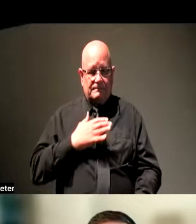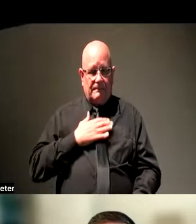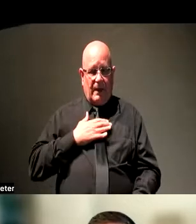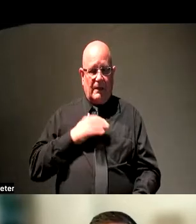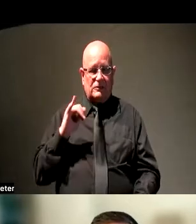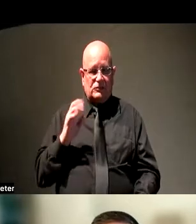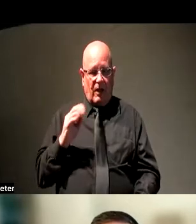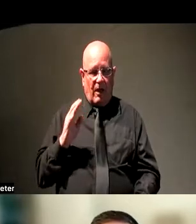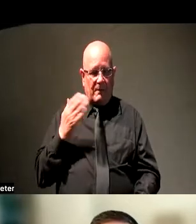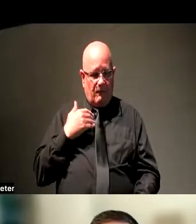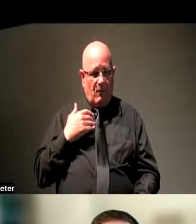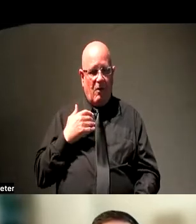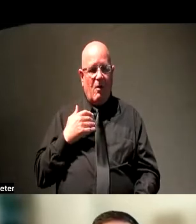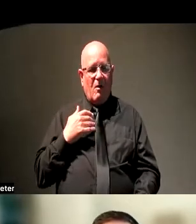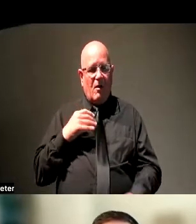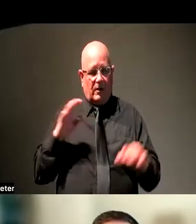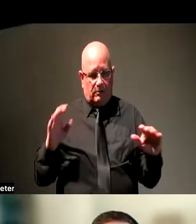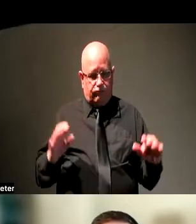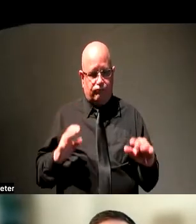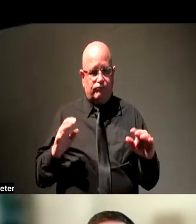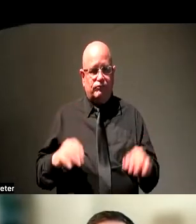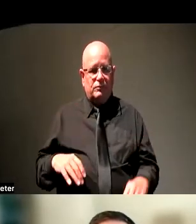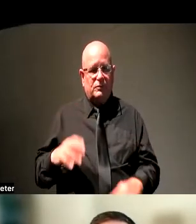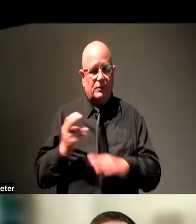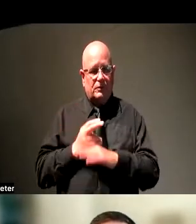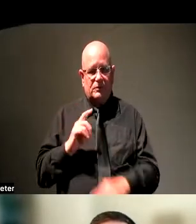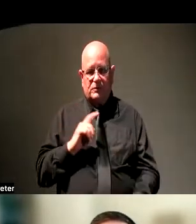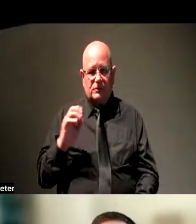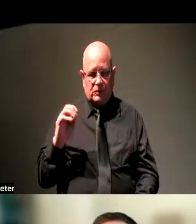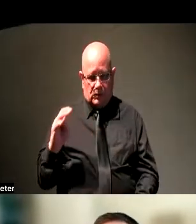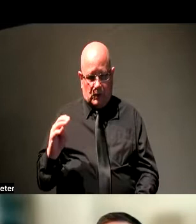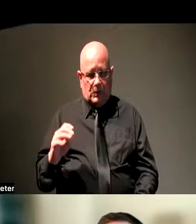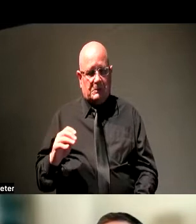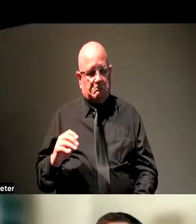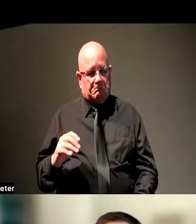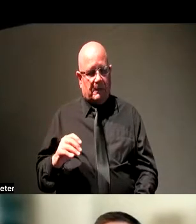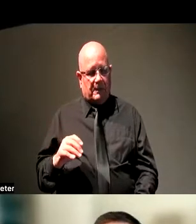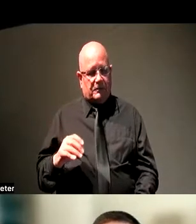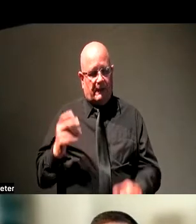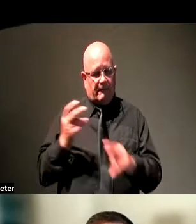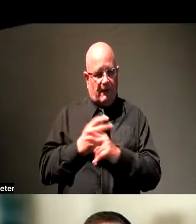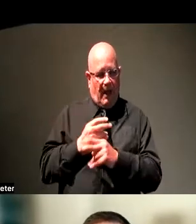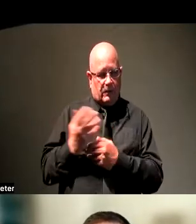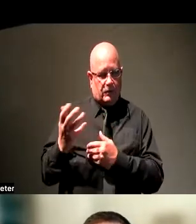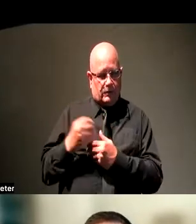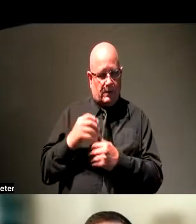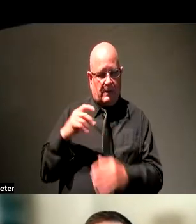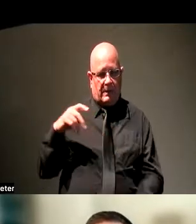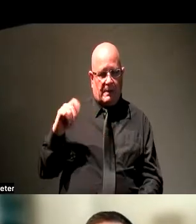bit. And so we kind of became the liaison with the hotel venue to figure out how to patch somebody in over Zoom.